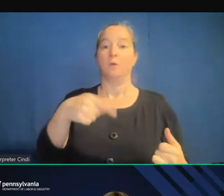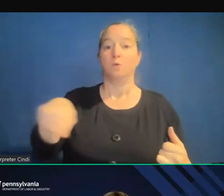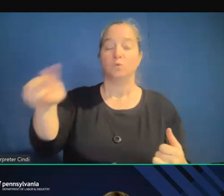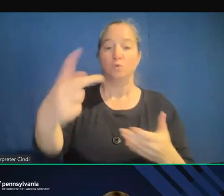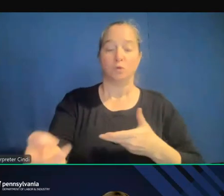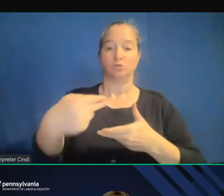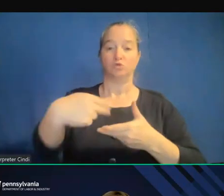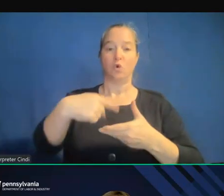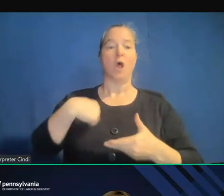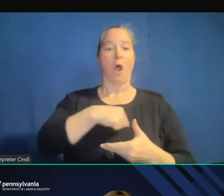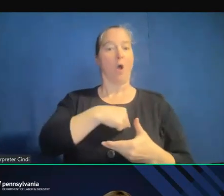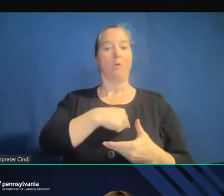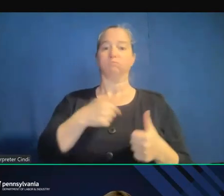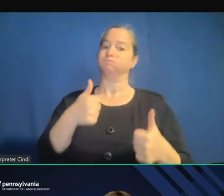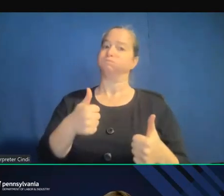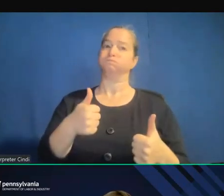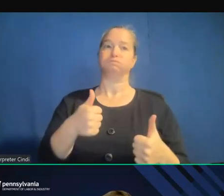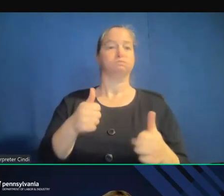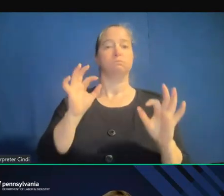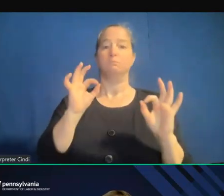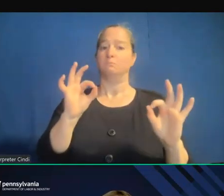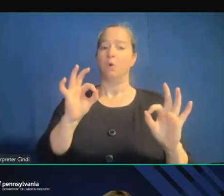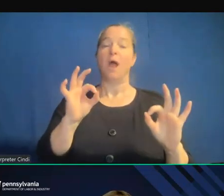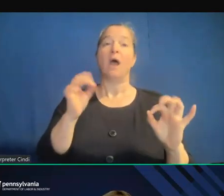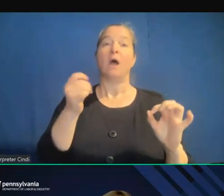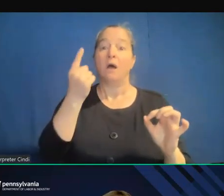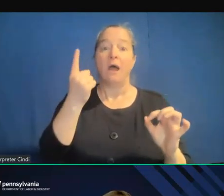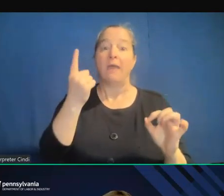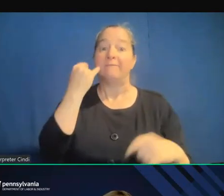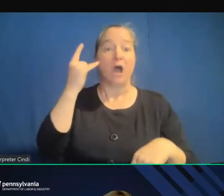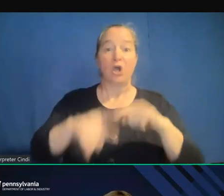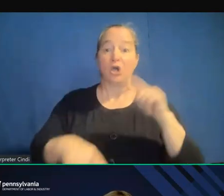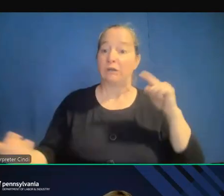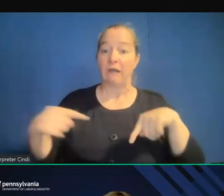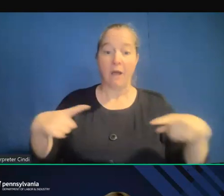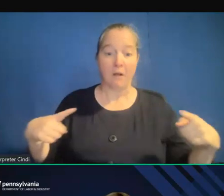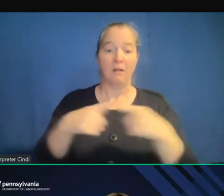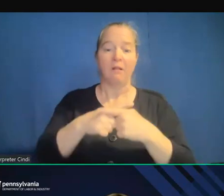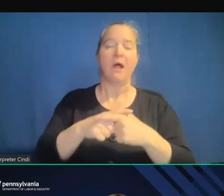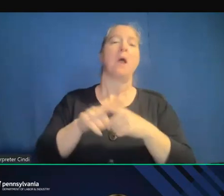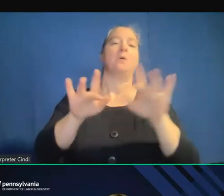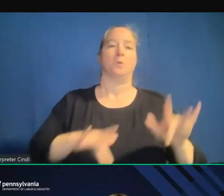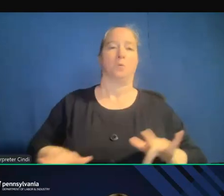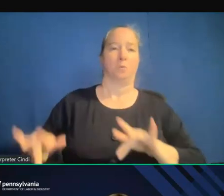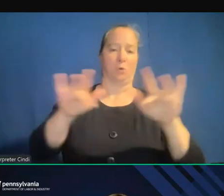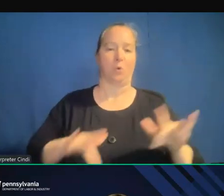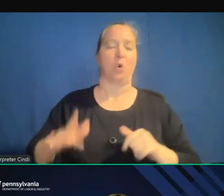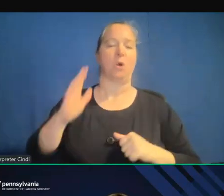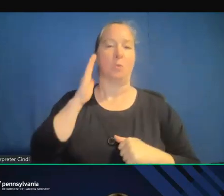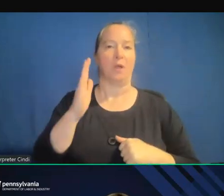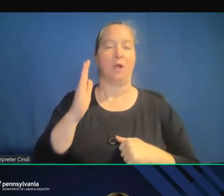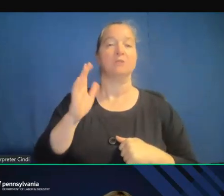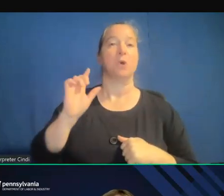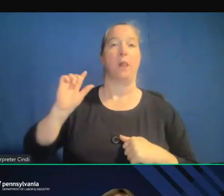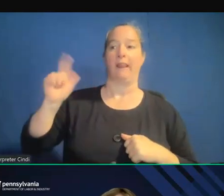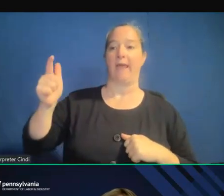make it. We will have this recorded and it will be available later on our website for those of you who are ready to go and